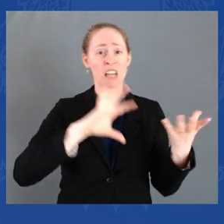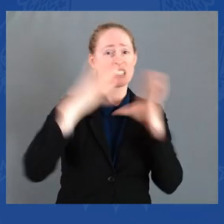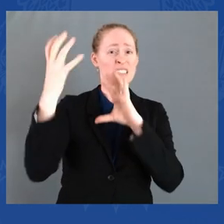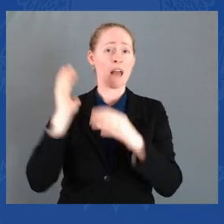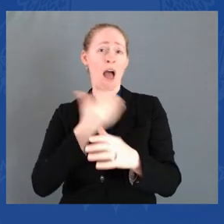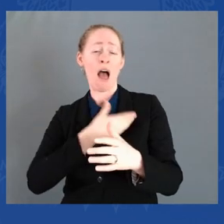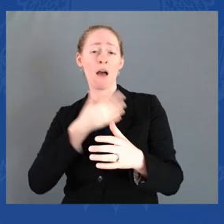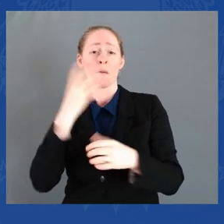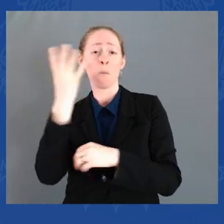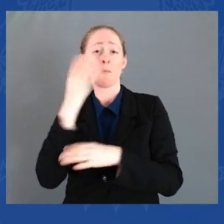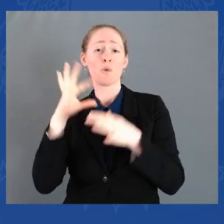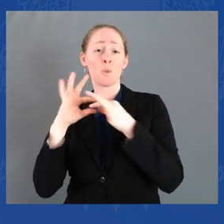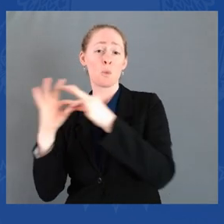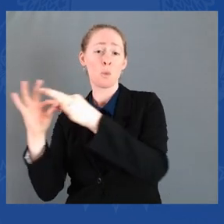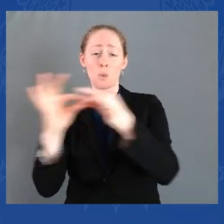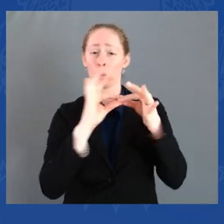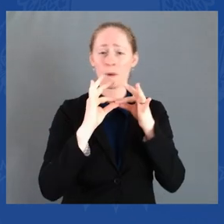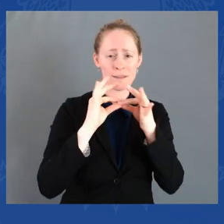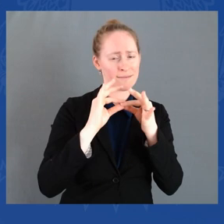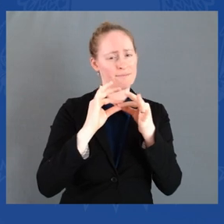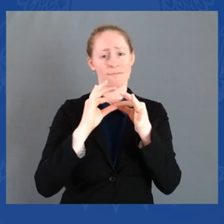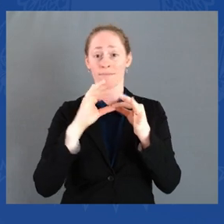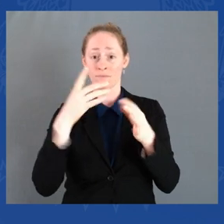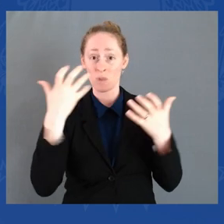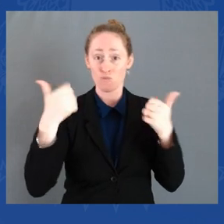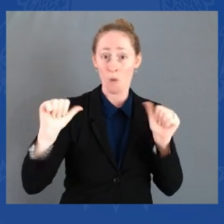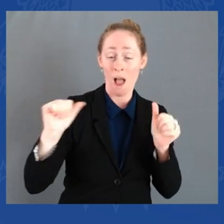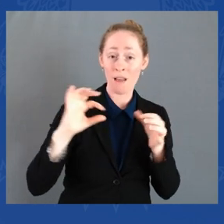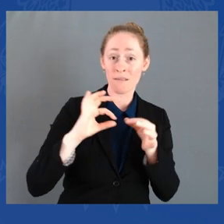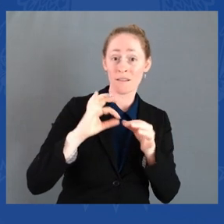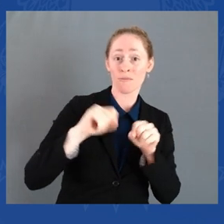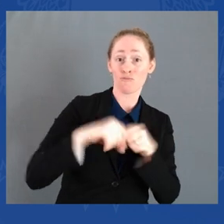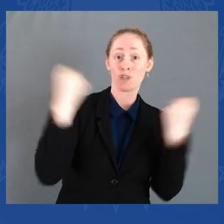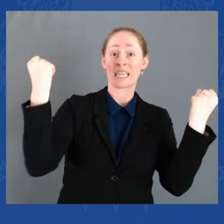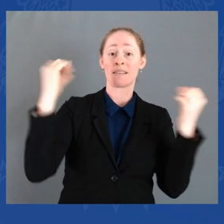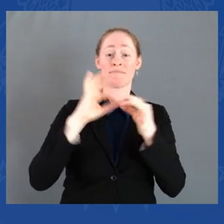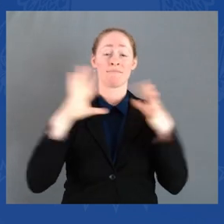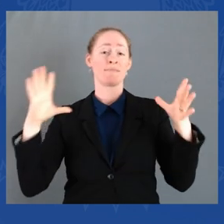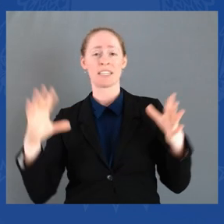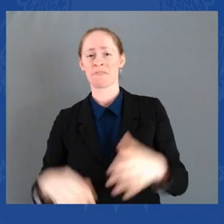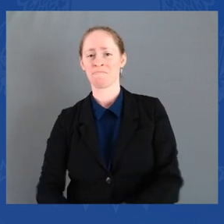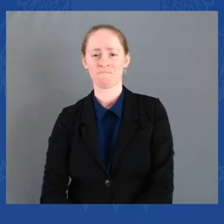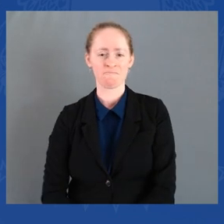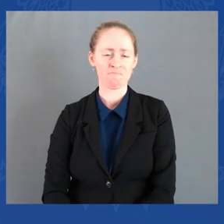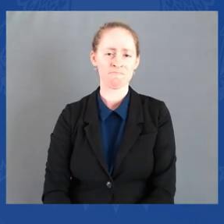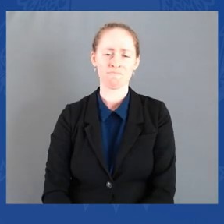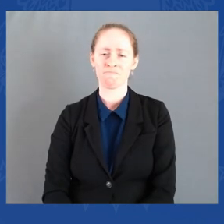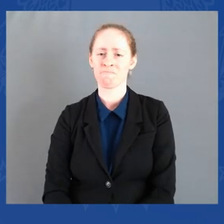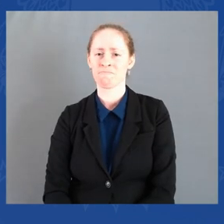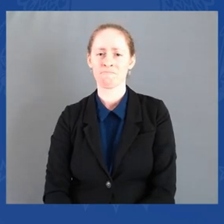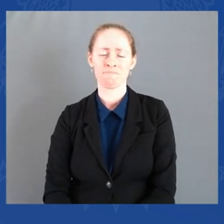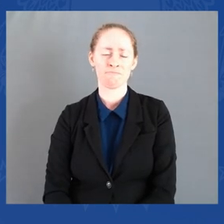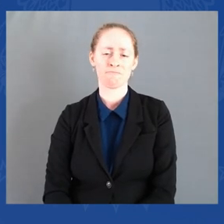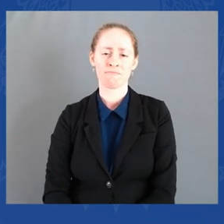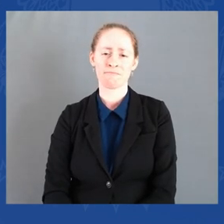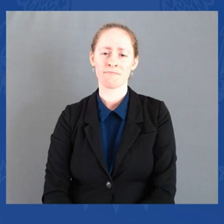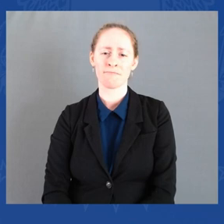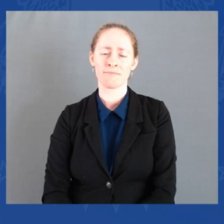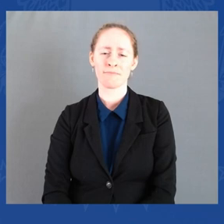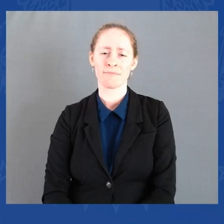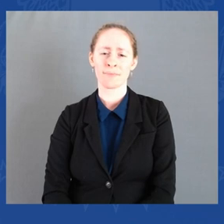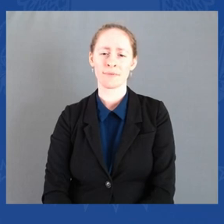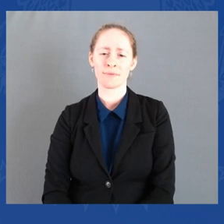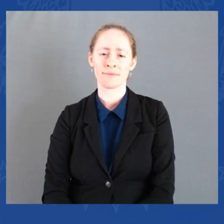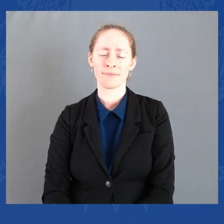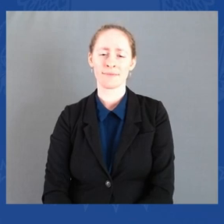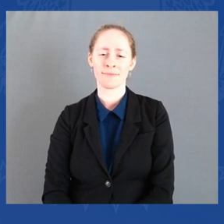And now it is my great honor to introduce a man who ran for president because he knows that no one should